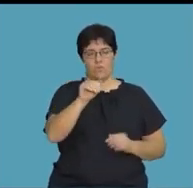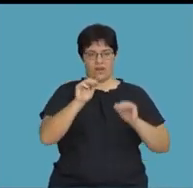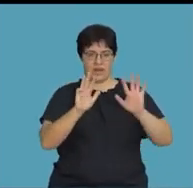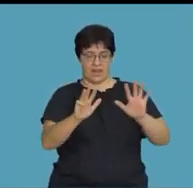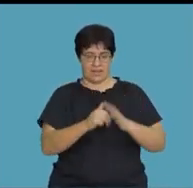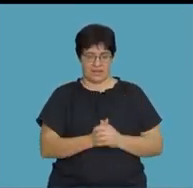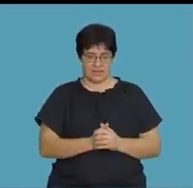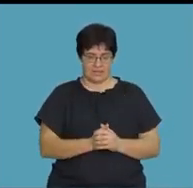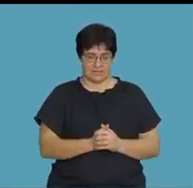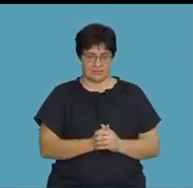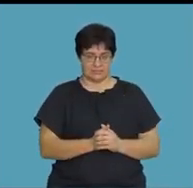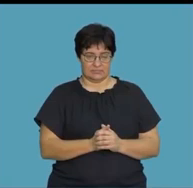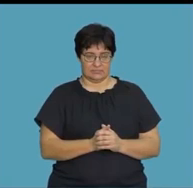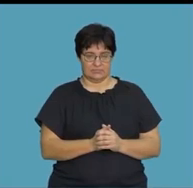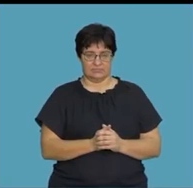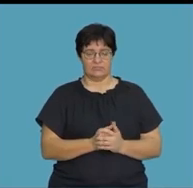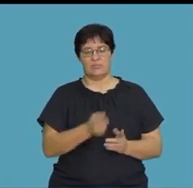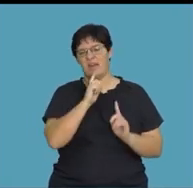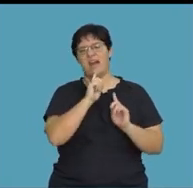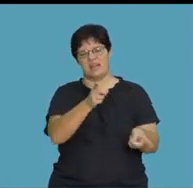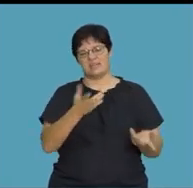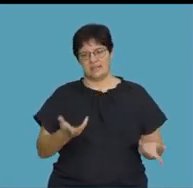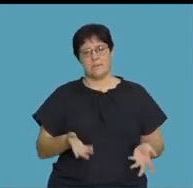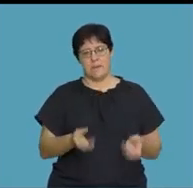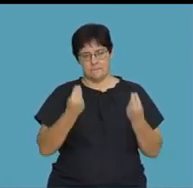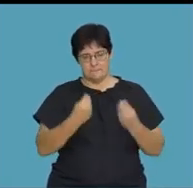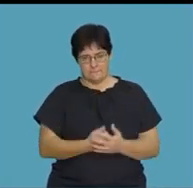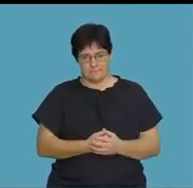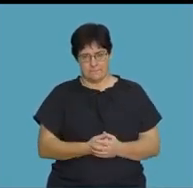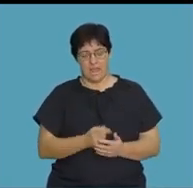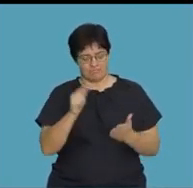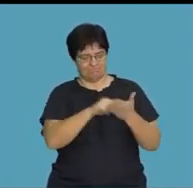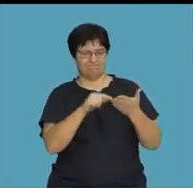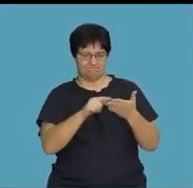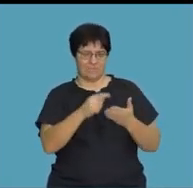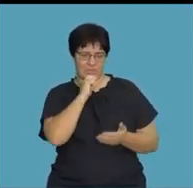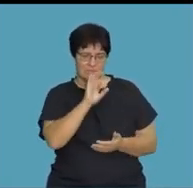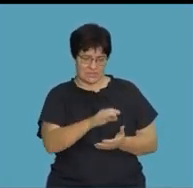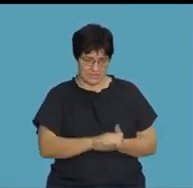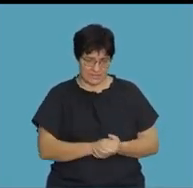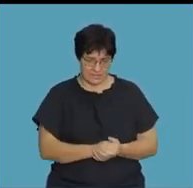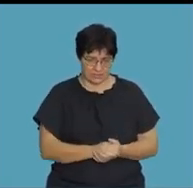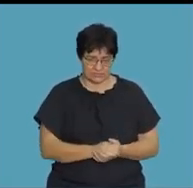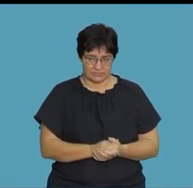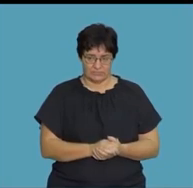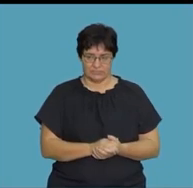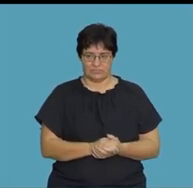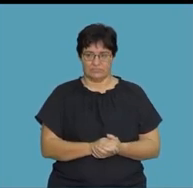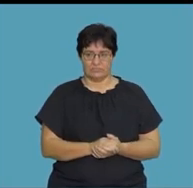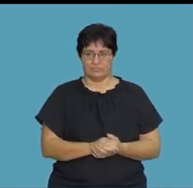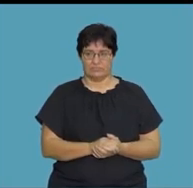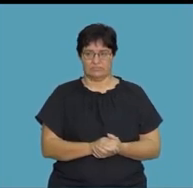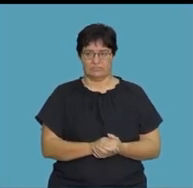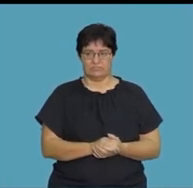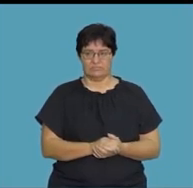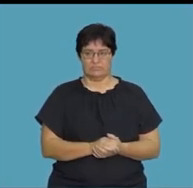9. Therefore, it's 1 over 9, which is the answer that you will then get should you press your calculator with 3 raised to